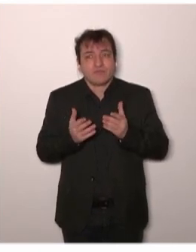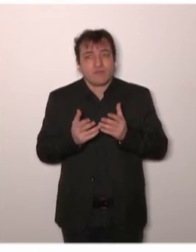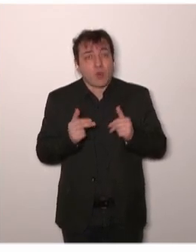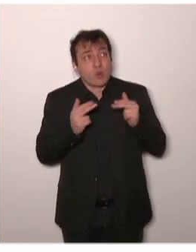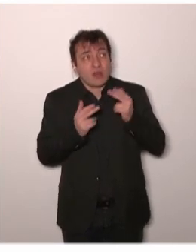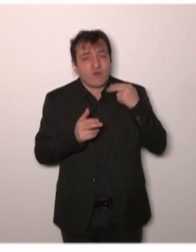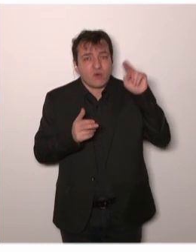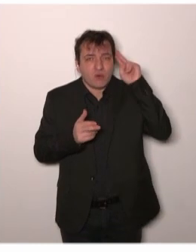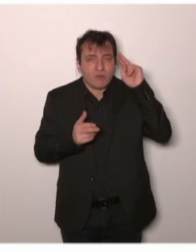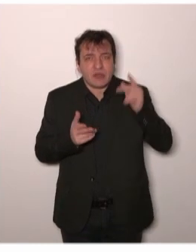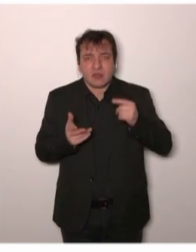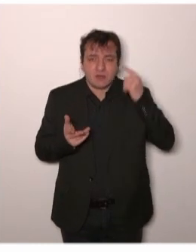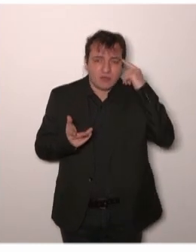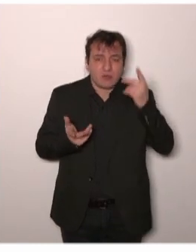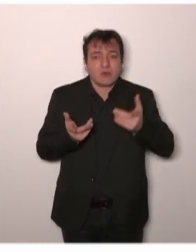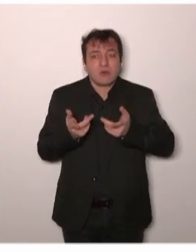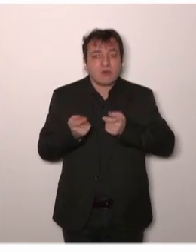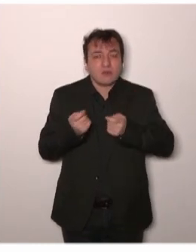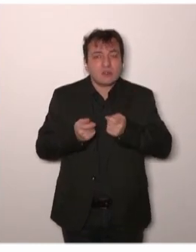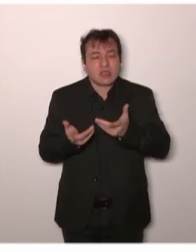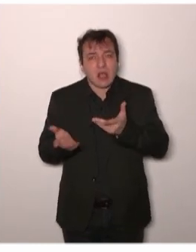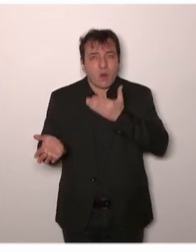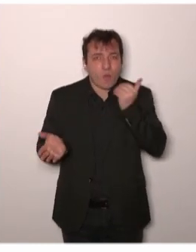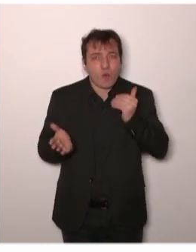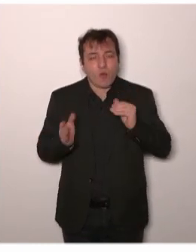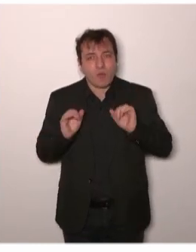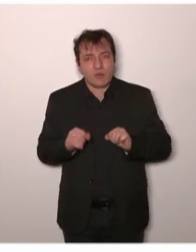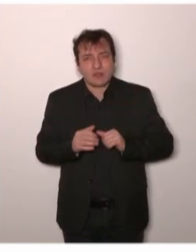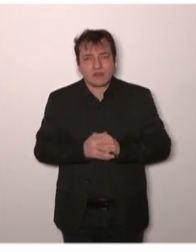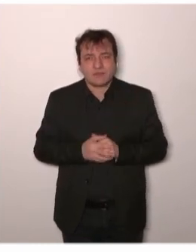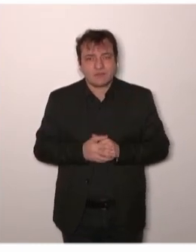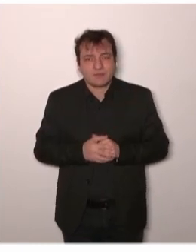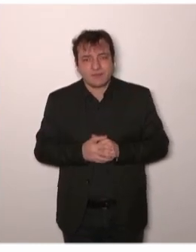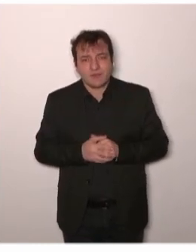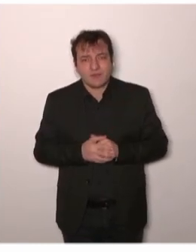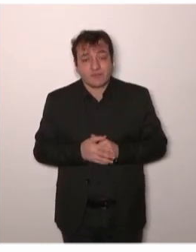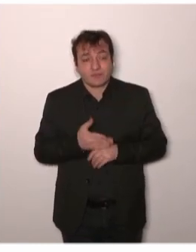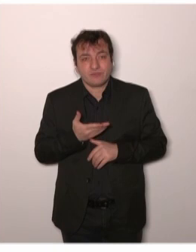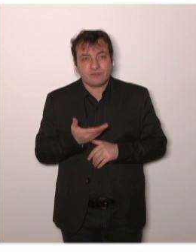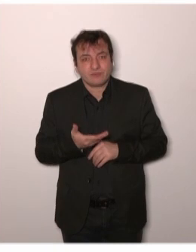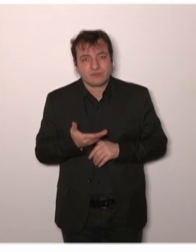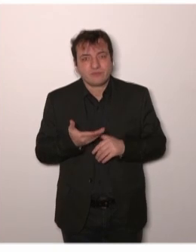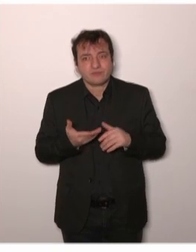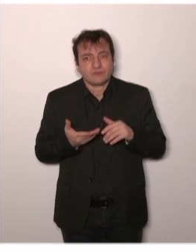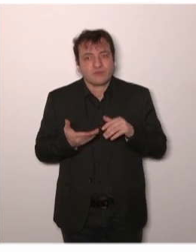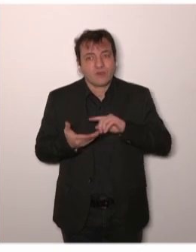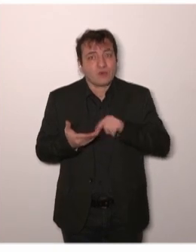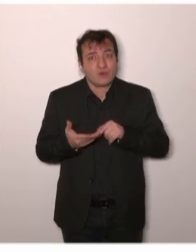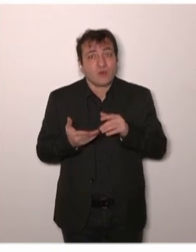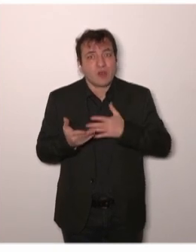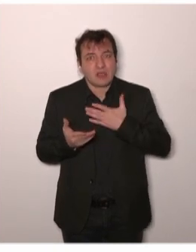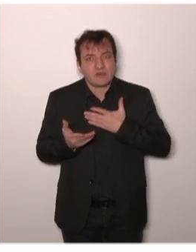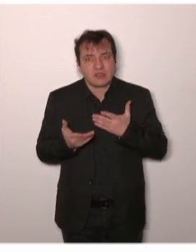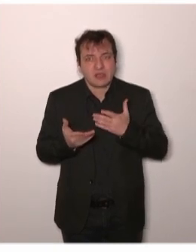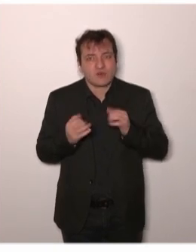and that's where I believe Europe is uniquely placed to try to make this happen. Of course, the other challenges is that